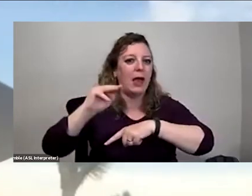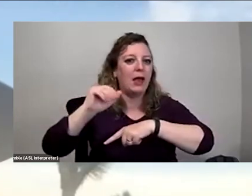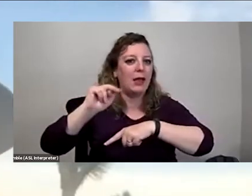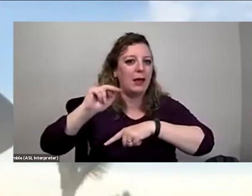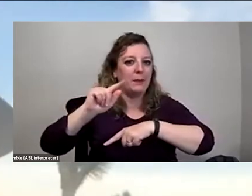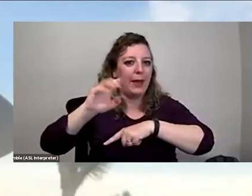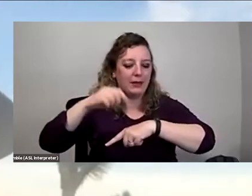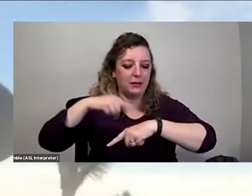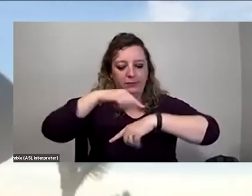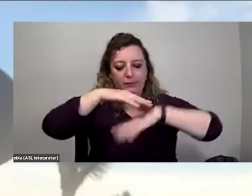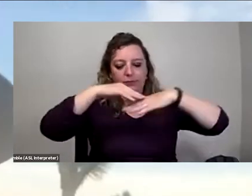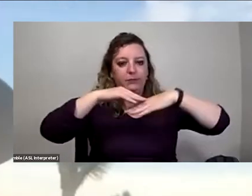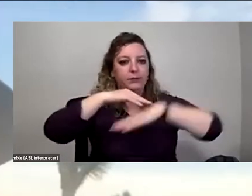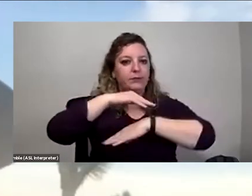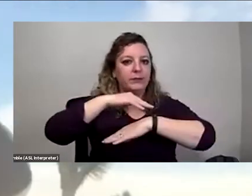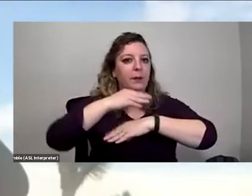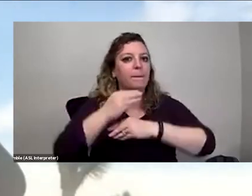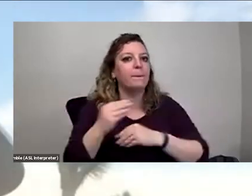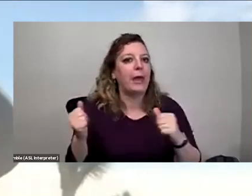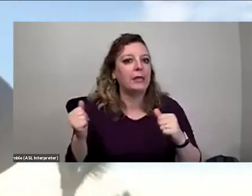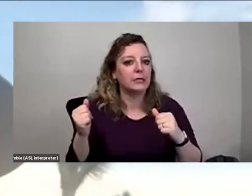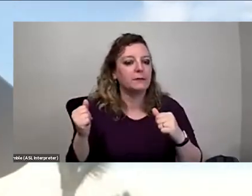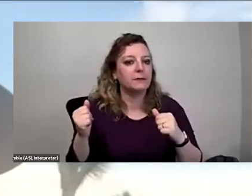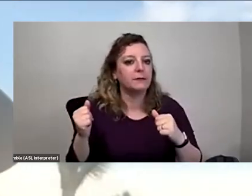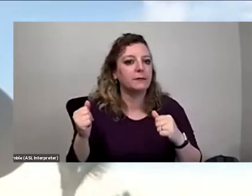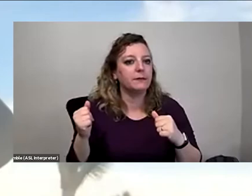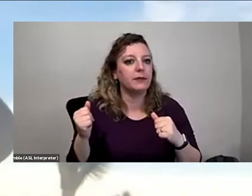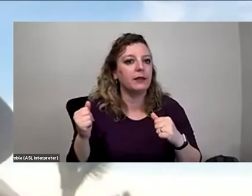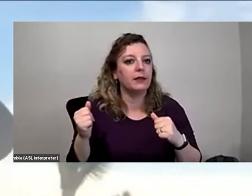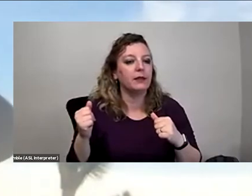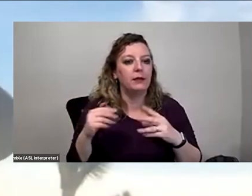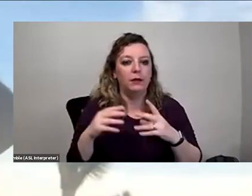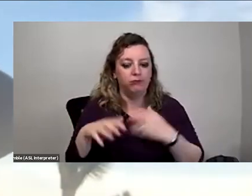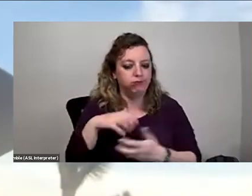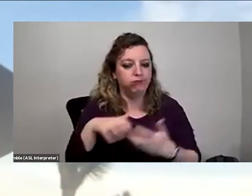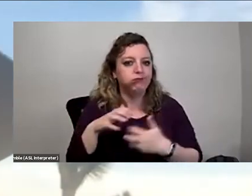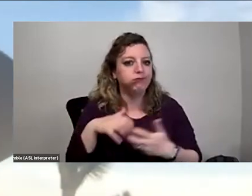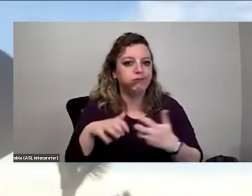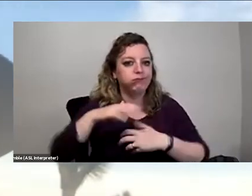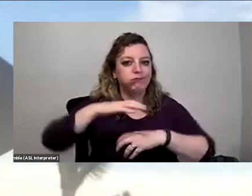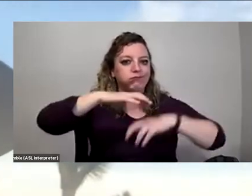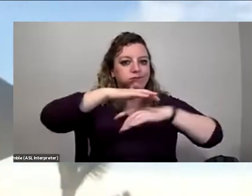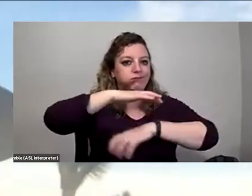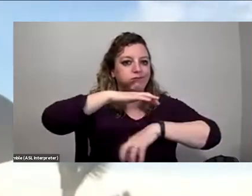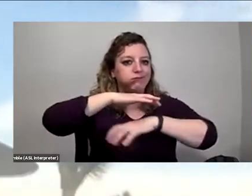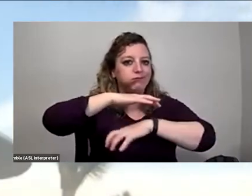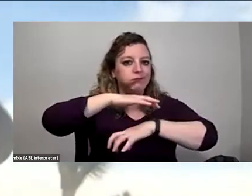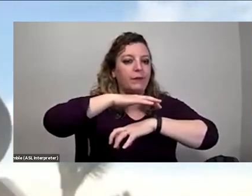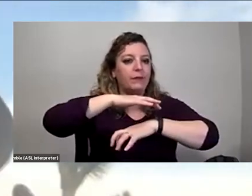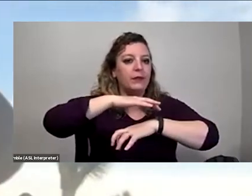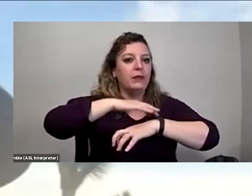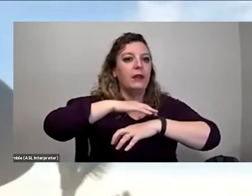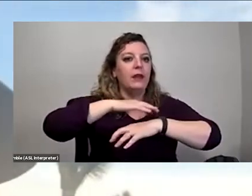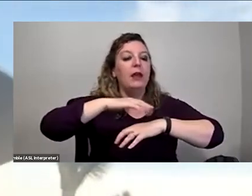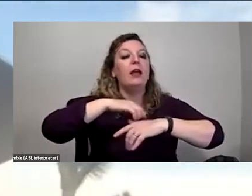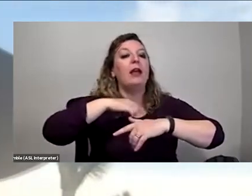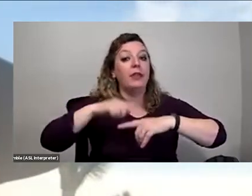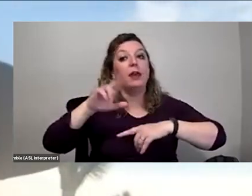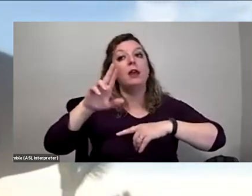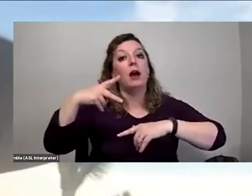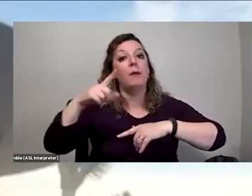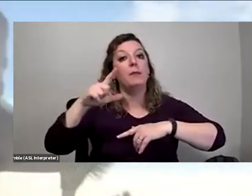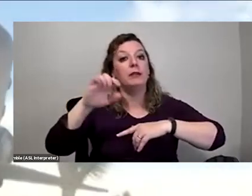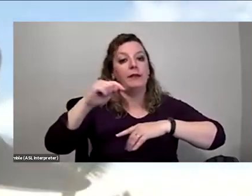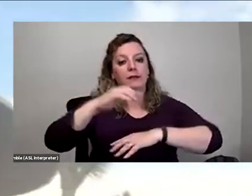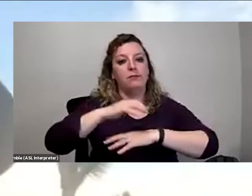So the Farallon plate, the frown plate melted and, uh, it got all mixed up in the earth's mantle and then uplift happened. And that's